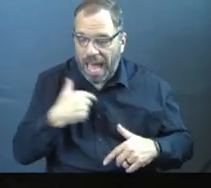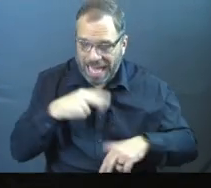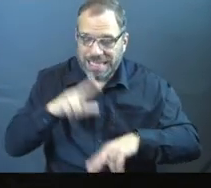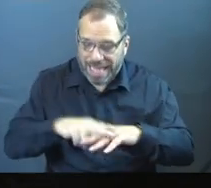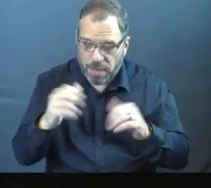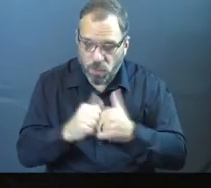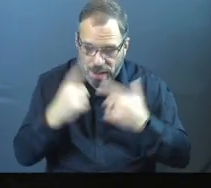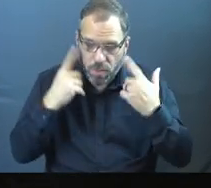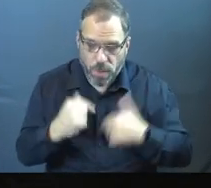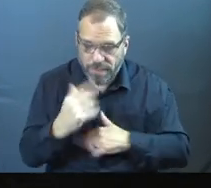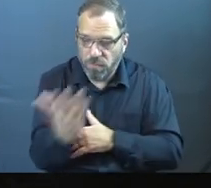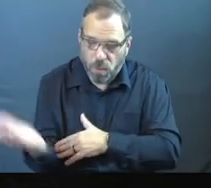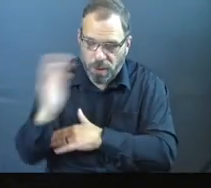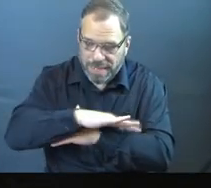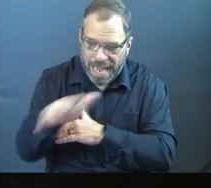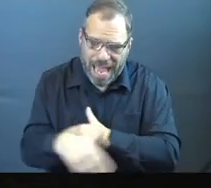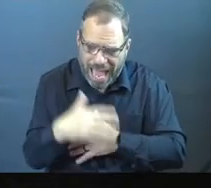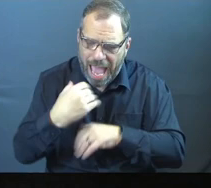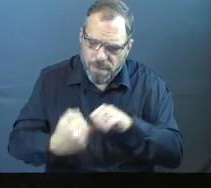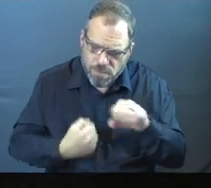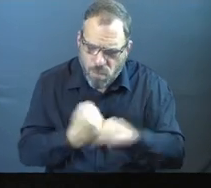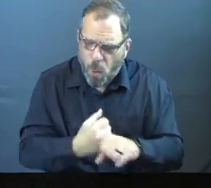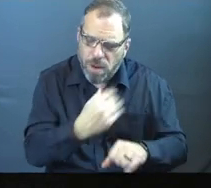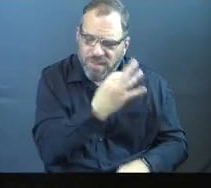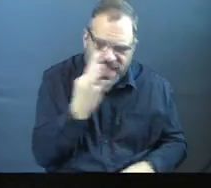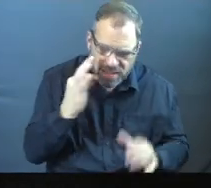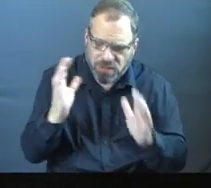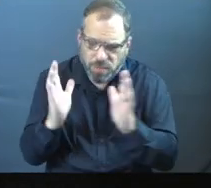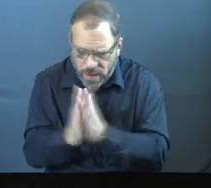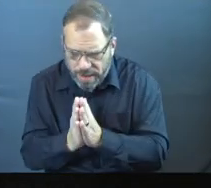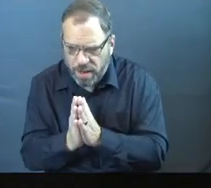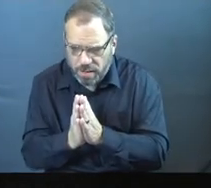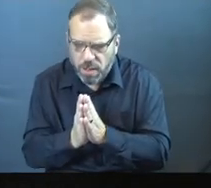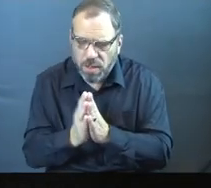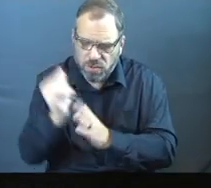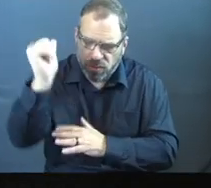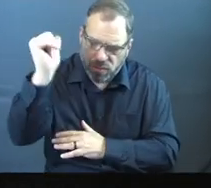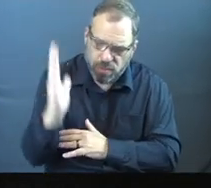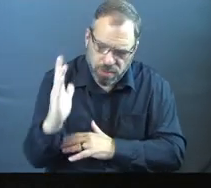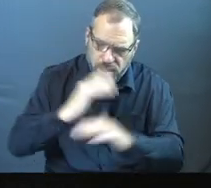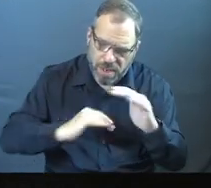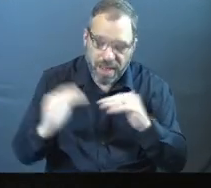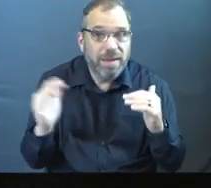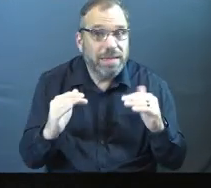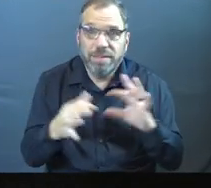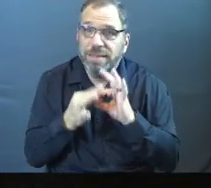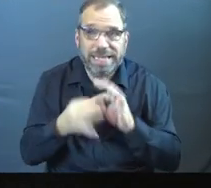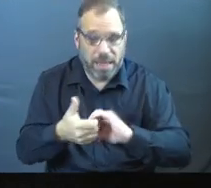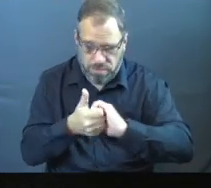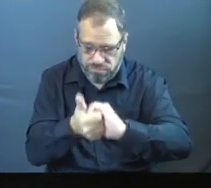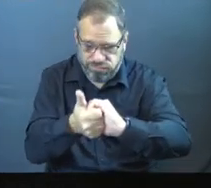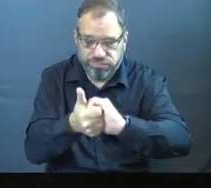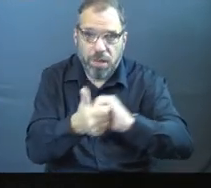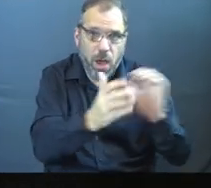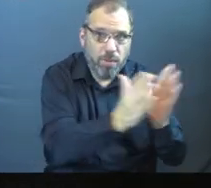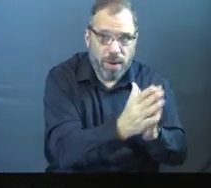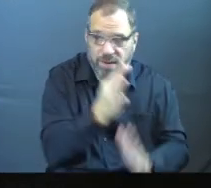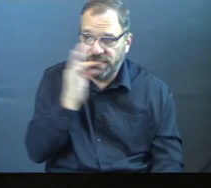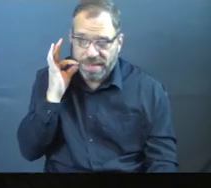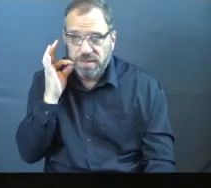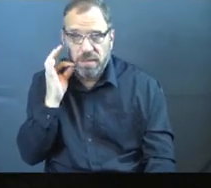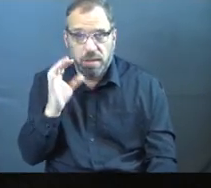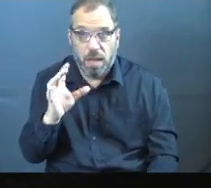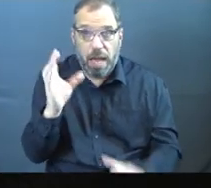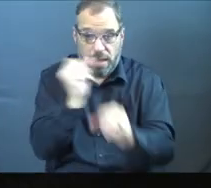sat down and wept. In fact, for days I mourned, fasted, and prayed to the God of heaven. They go hand in hand often. They're right next to it. There's